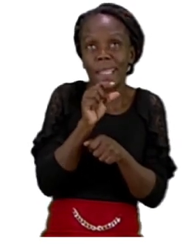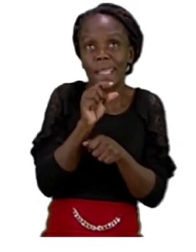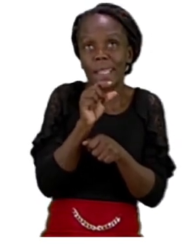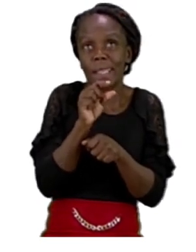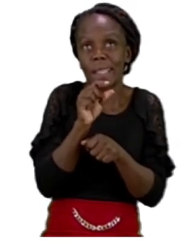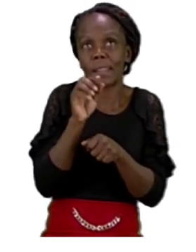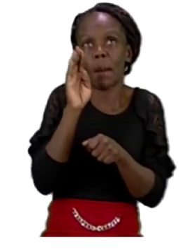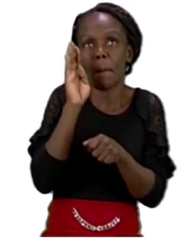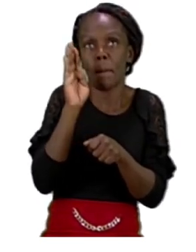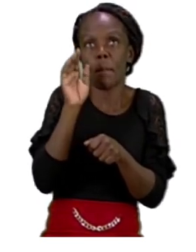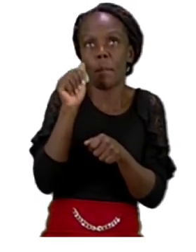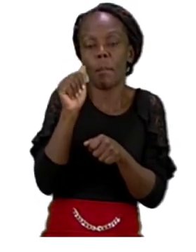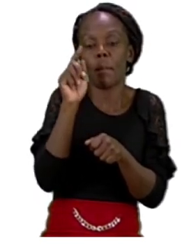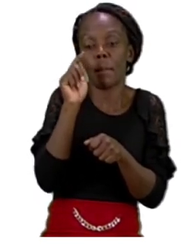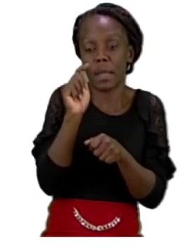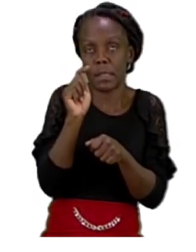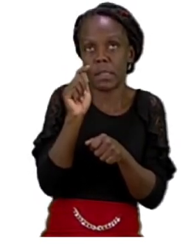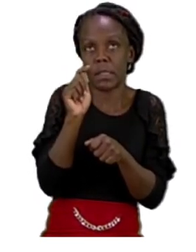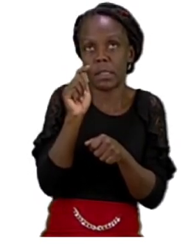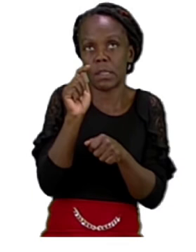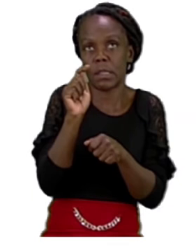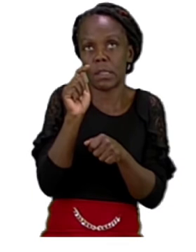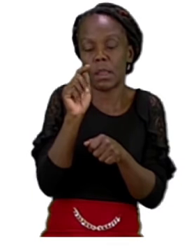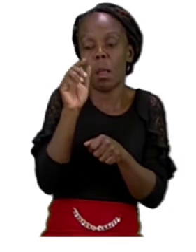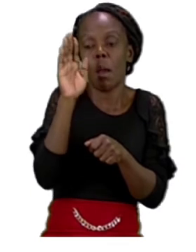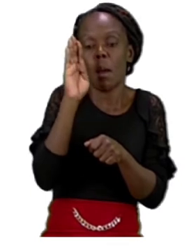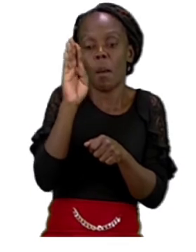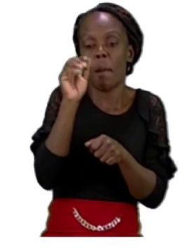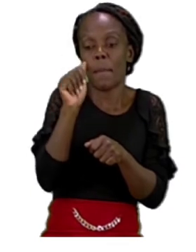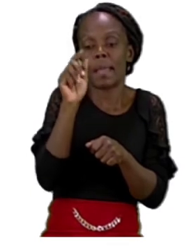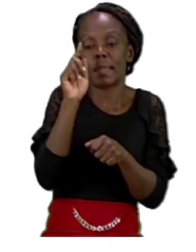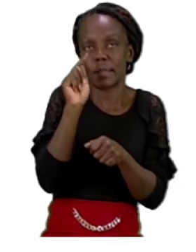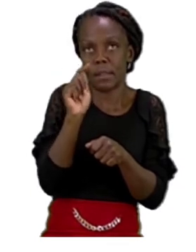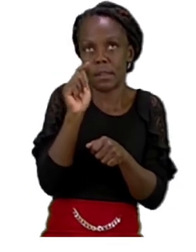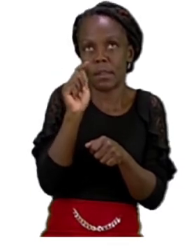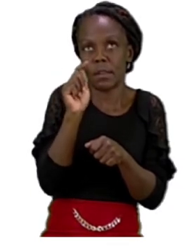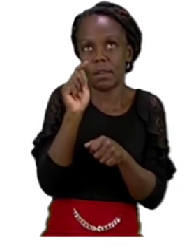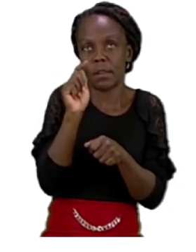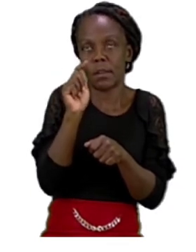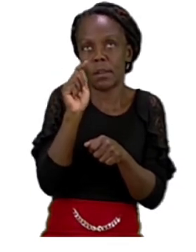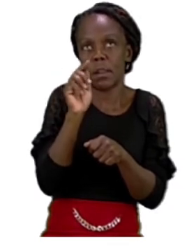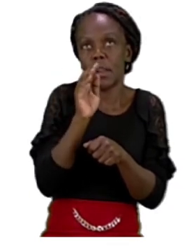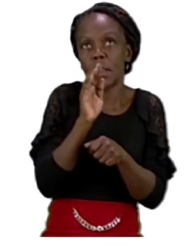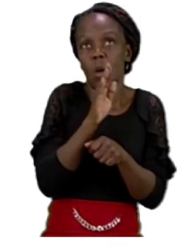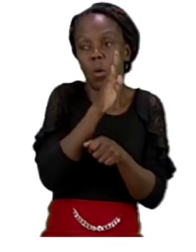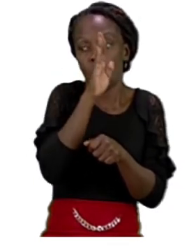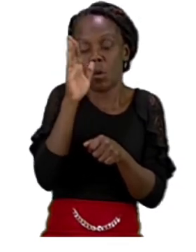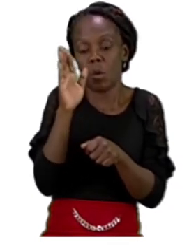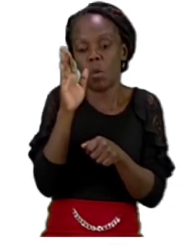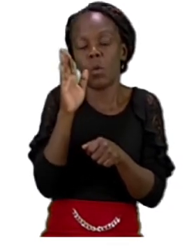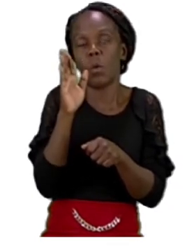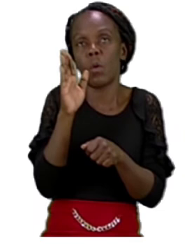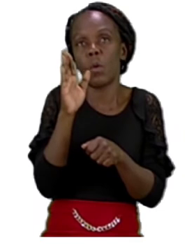open your ears and listen carefully. So our first word is bat. And we need to take a look